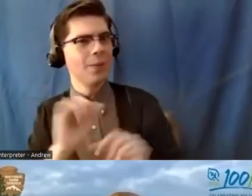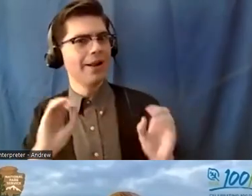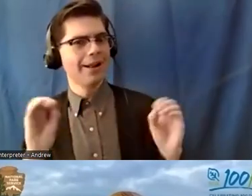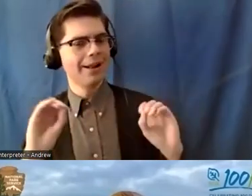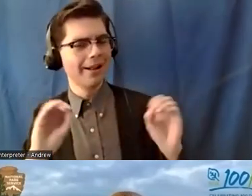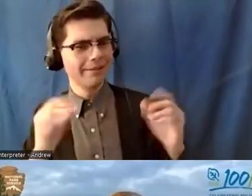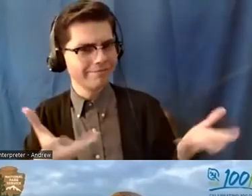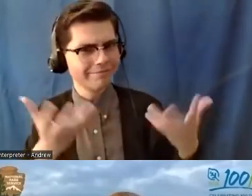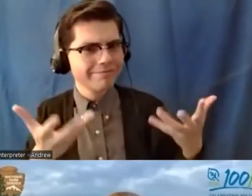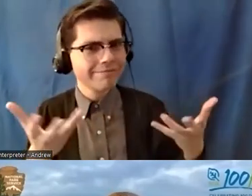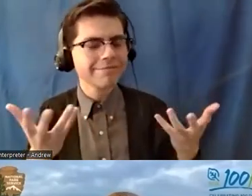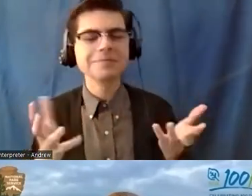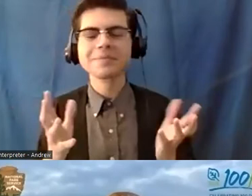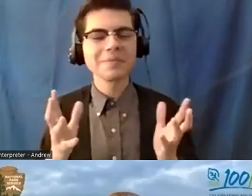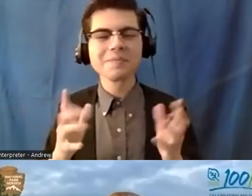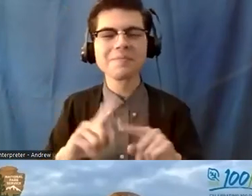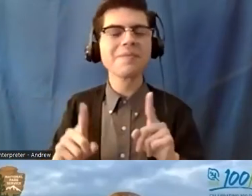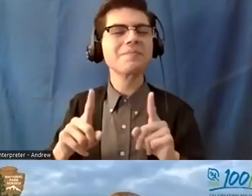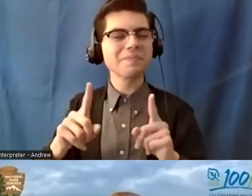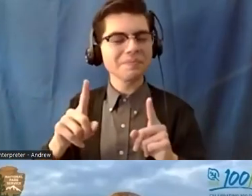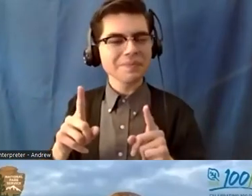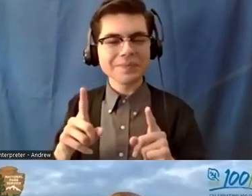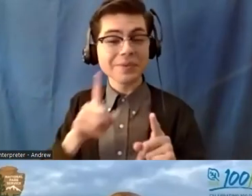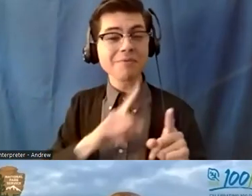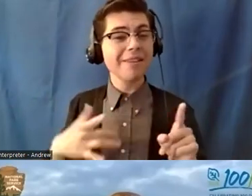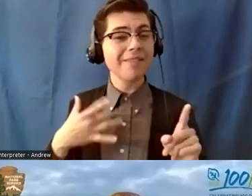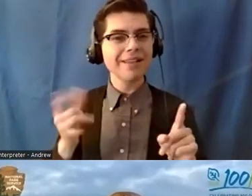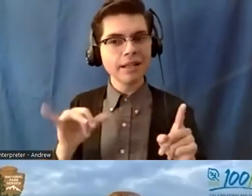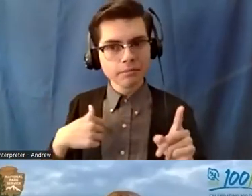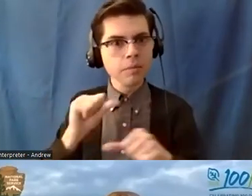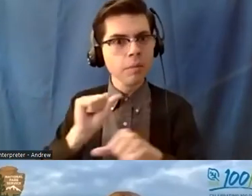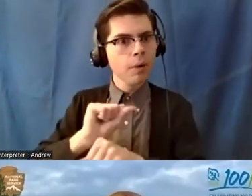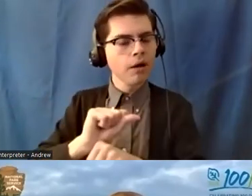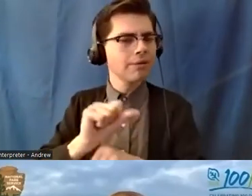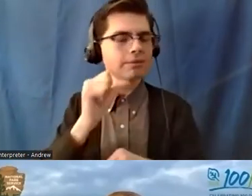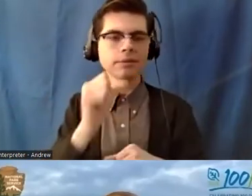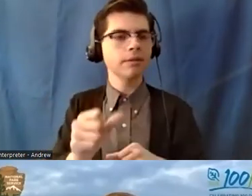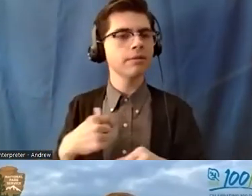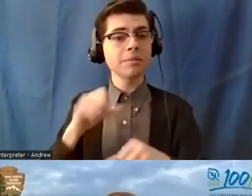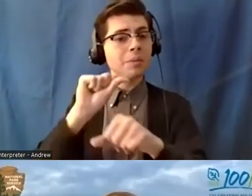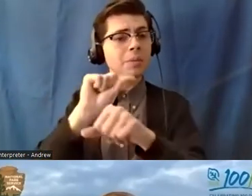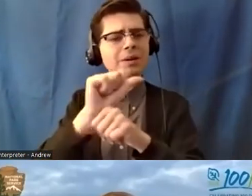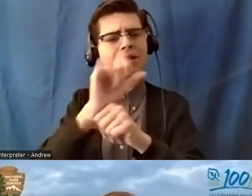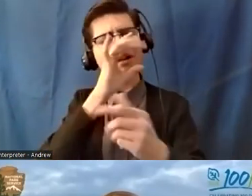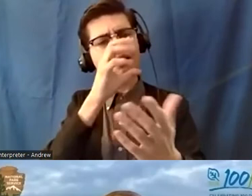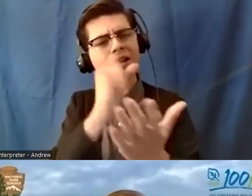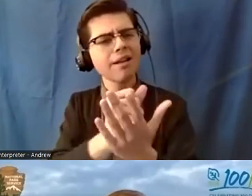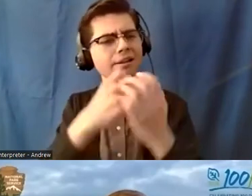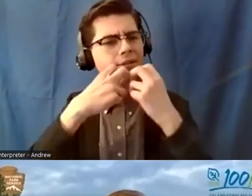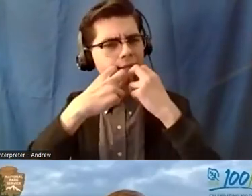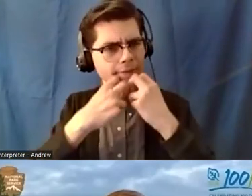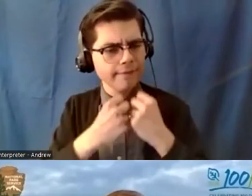feel like work i was enthralled by uh and this was